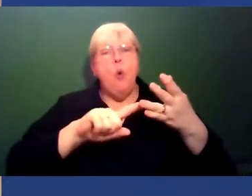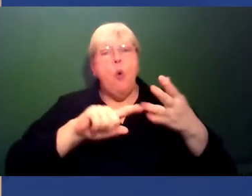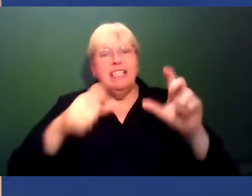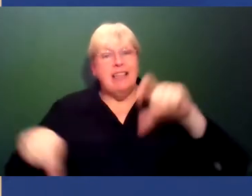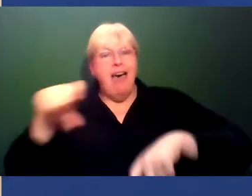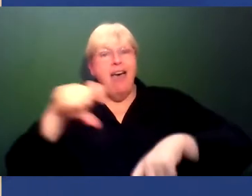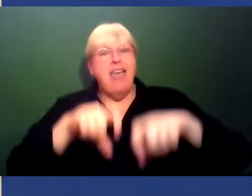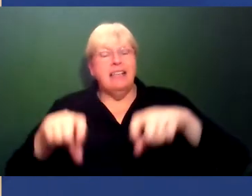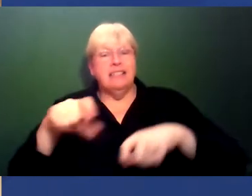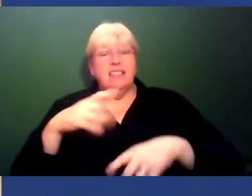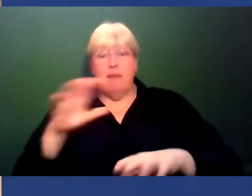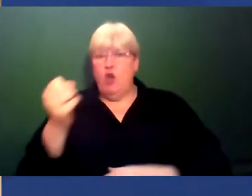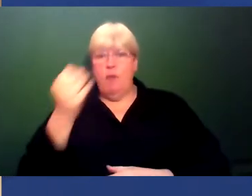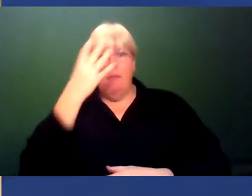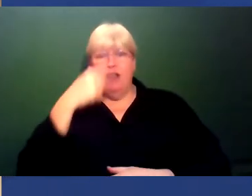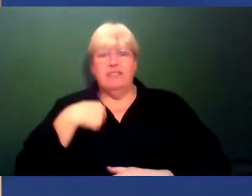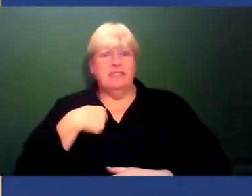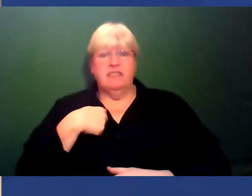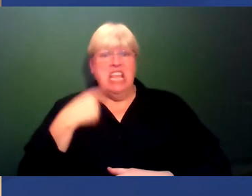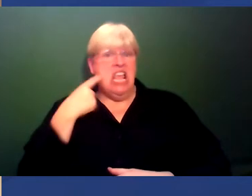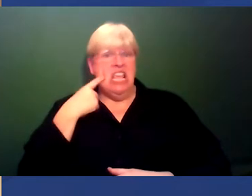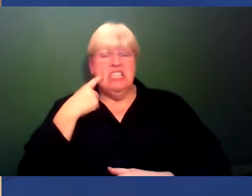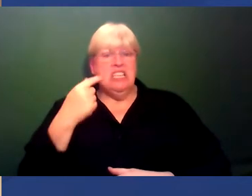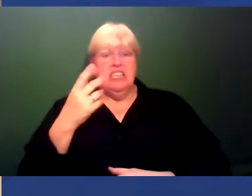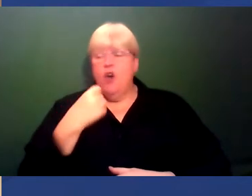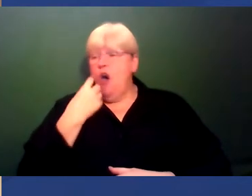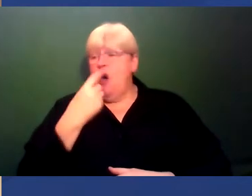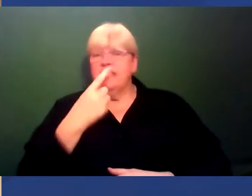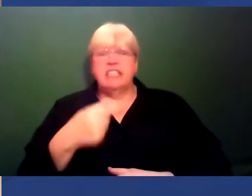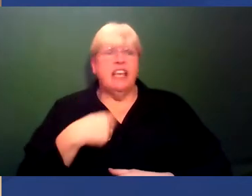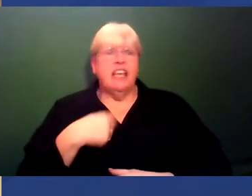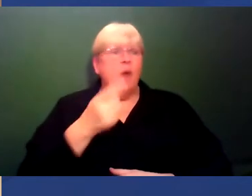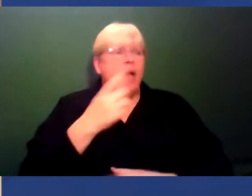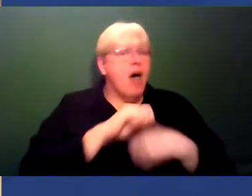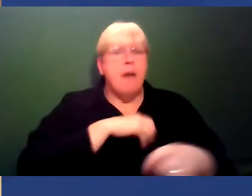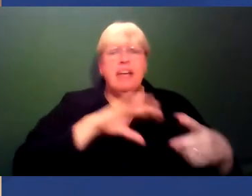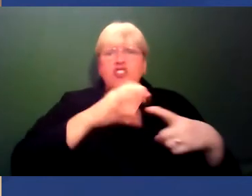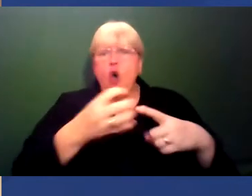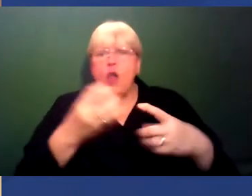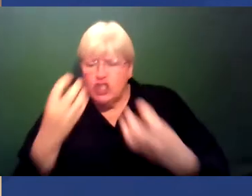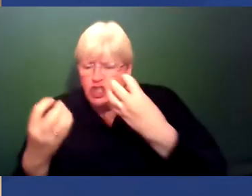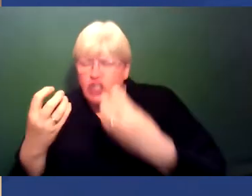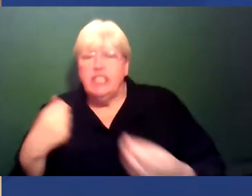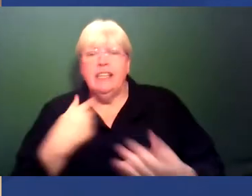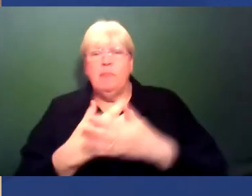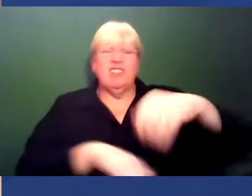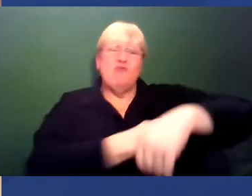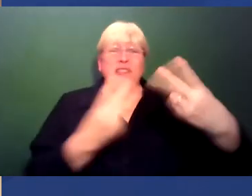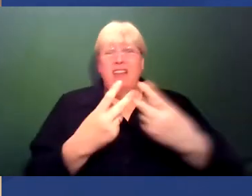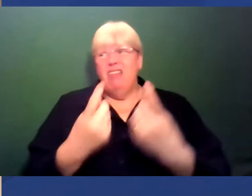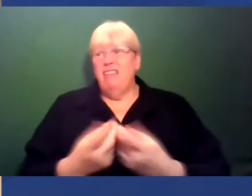I'm not embarrassed to say it's one of the things I found easiest. And I always say this to people. People say, why do you become a geologist? And I say, because I was rubbish at lots of other things.